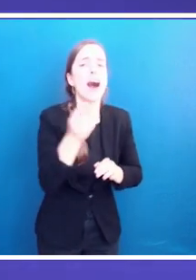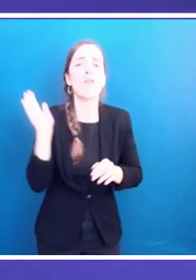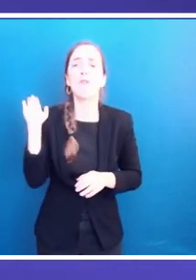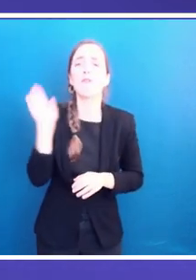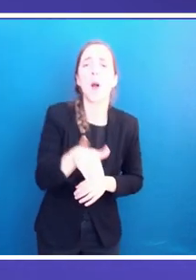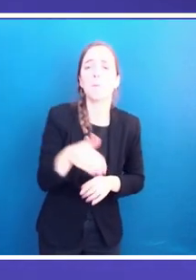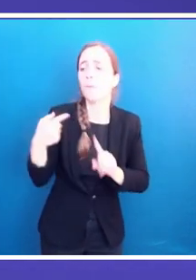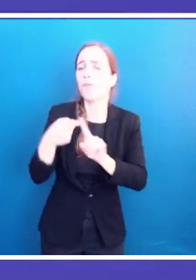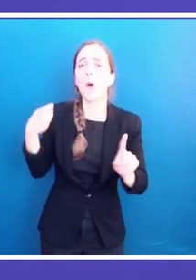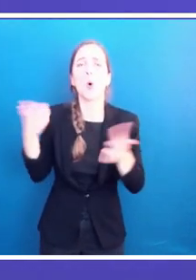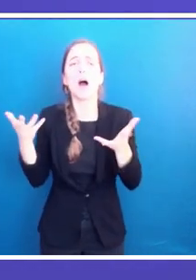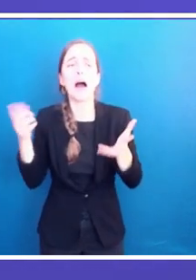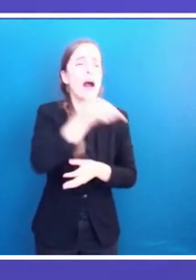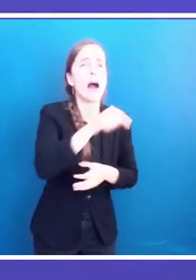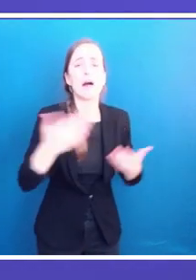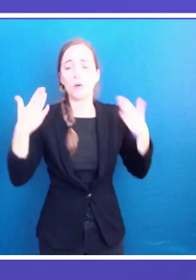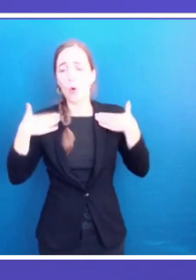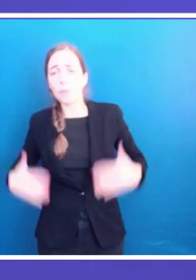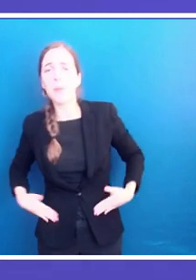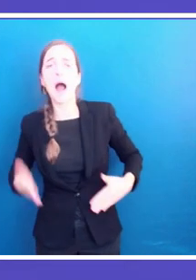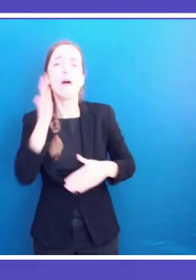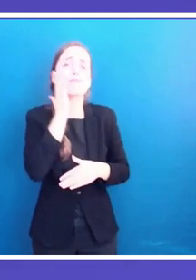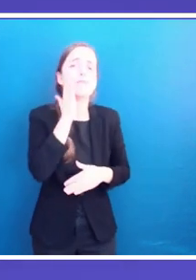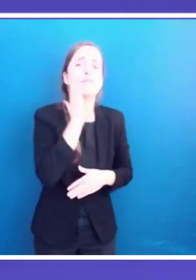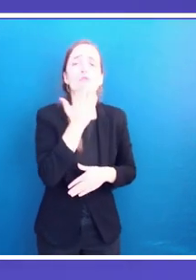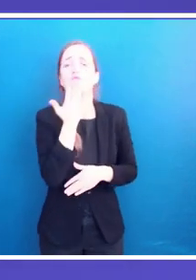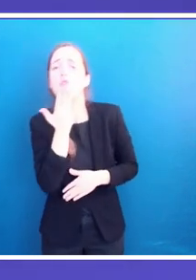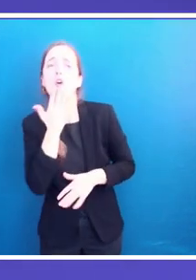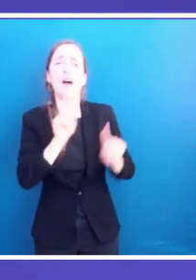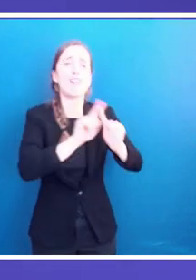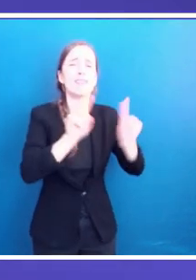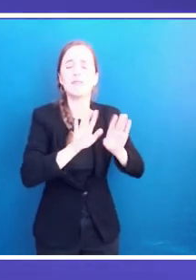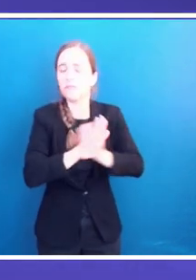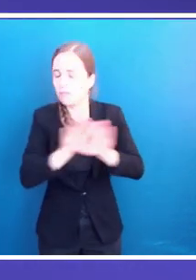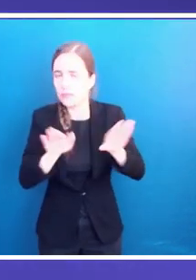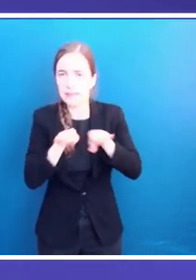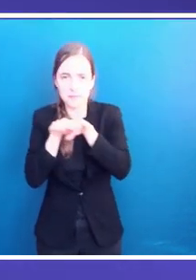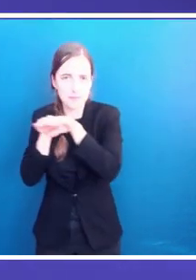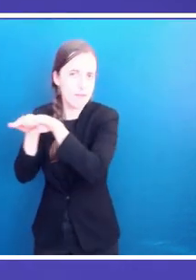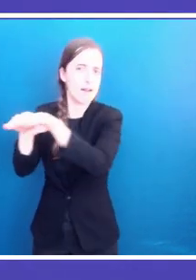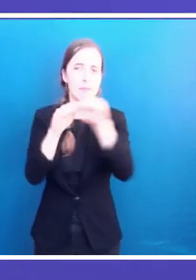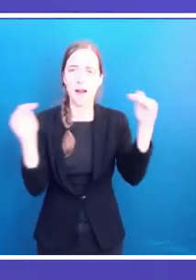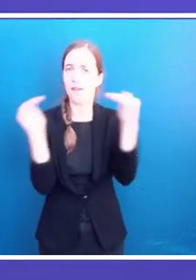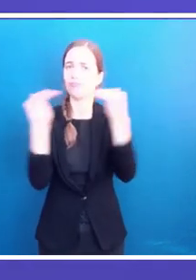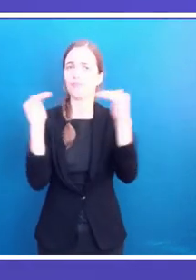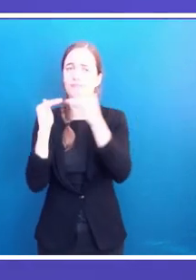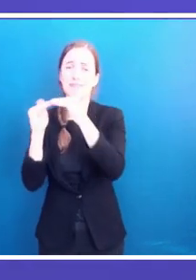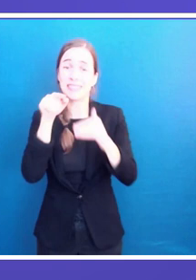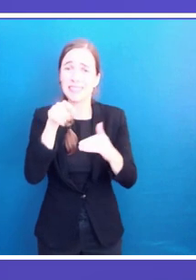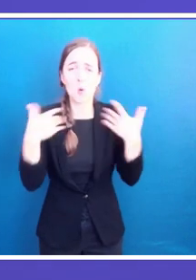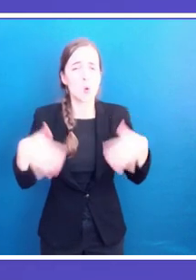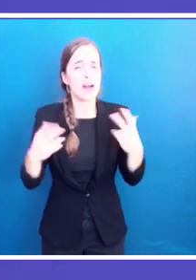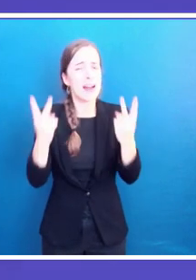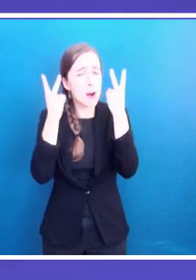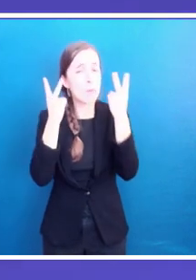solidarity and enable us to face all forms of violence. As already mentioned, the change